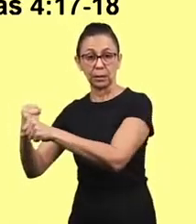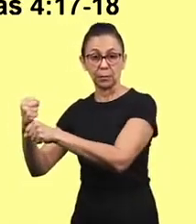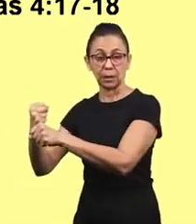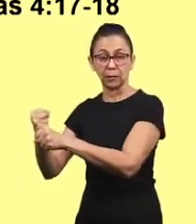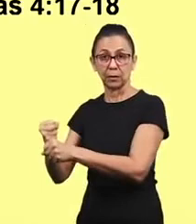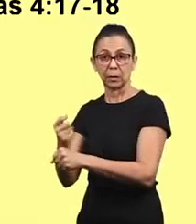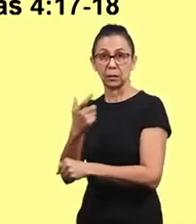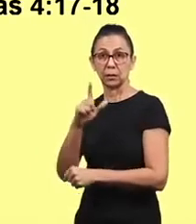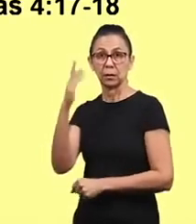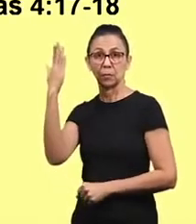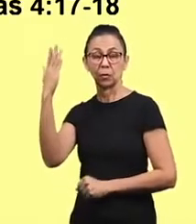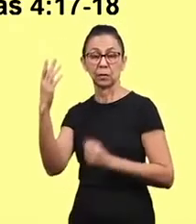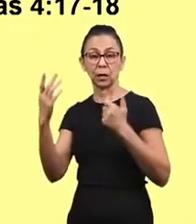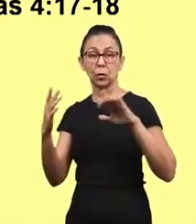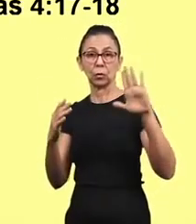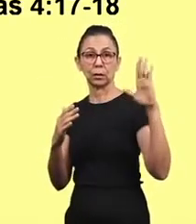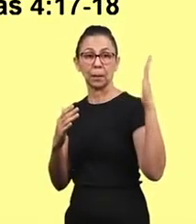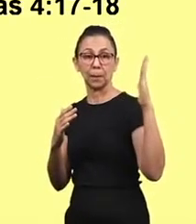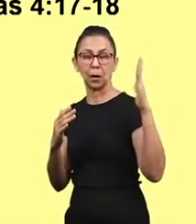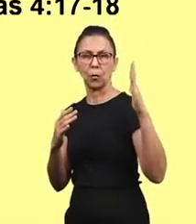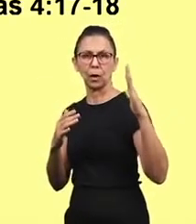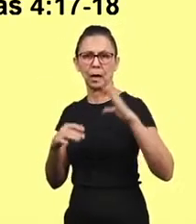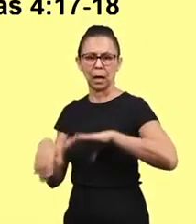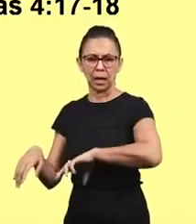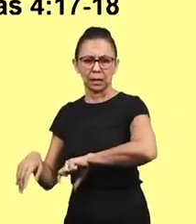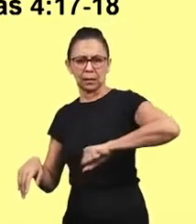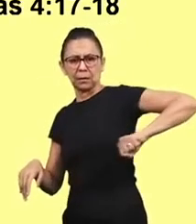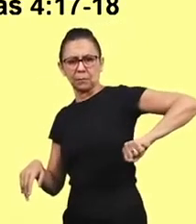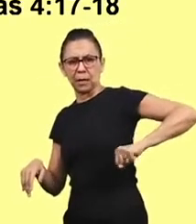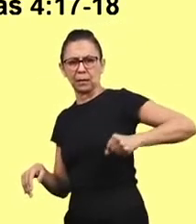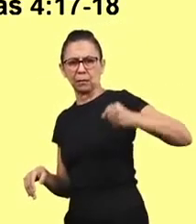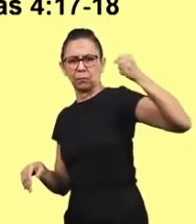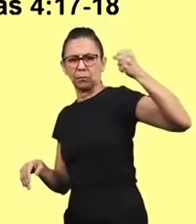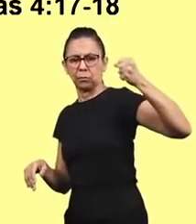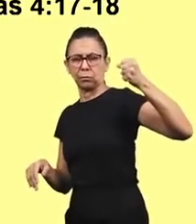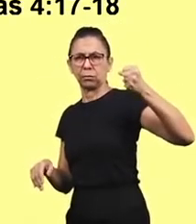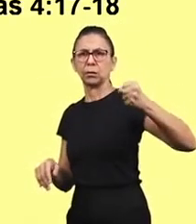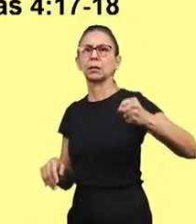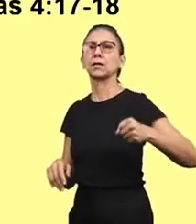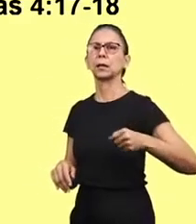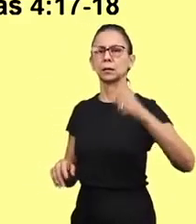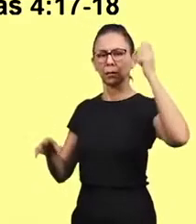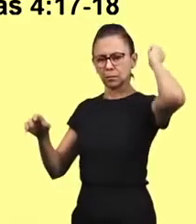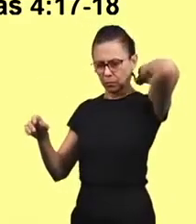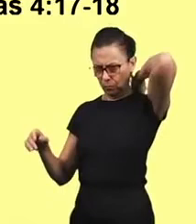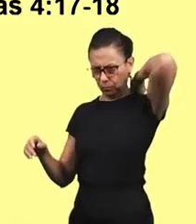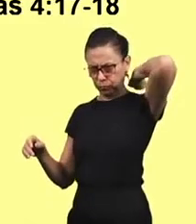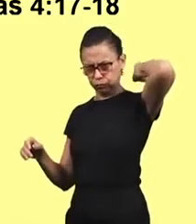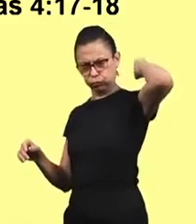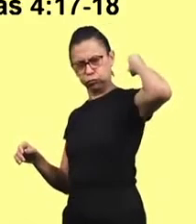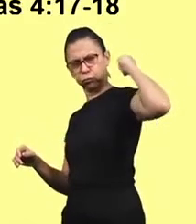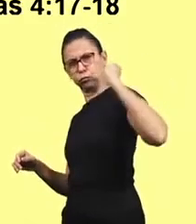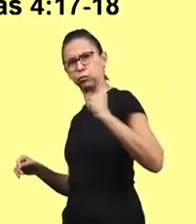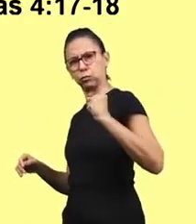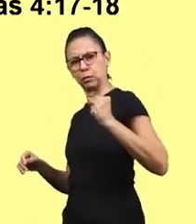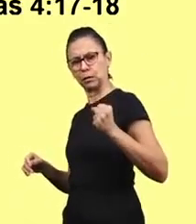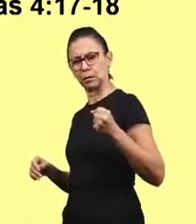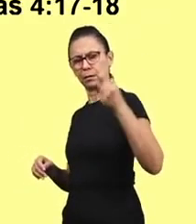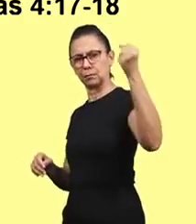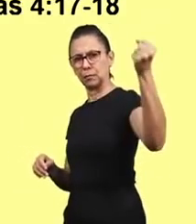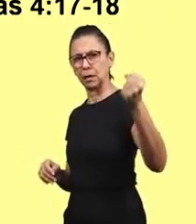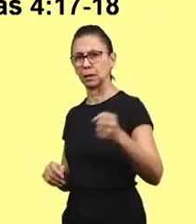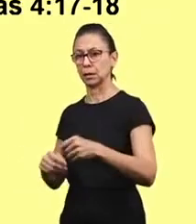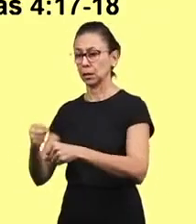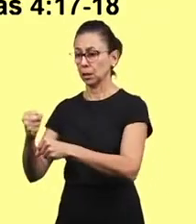the other held a weapon every one of the builders had his sword girded at his side as he built and the one